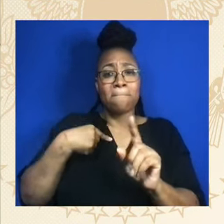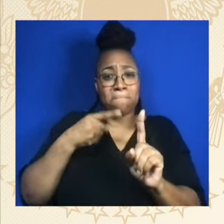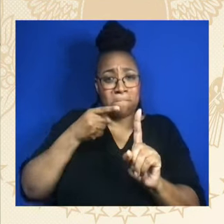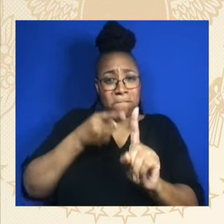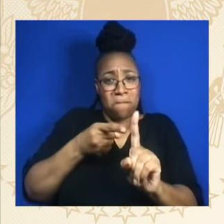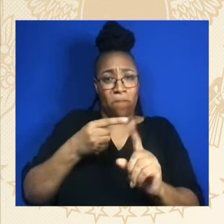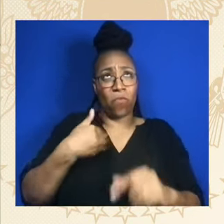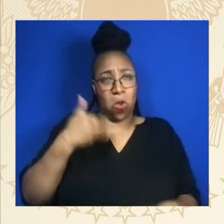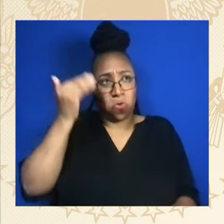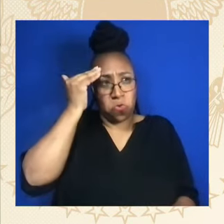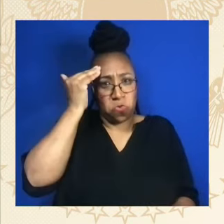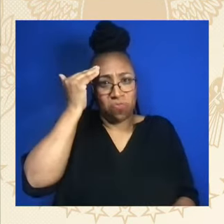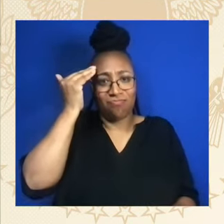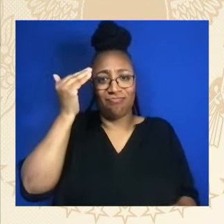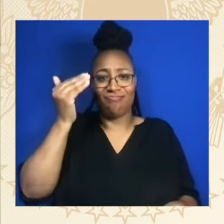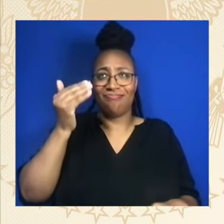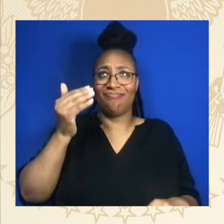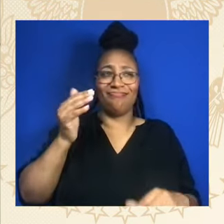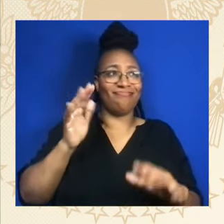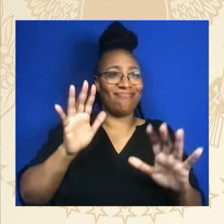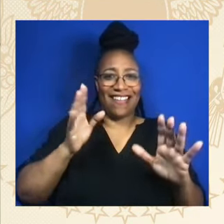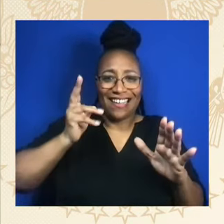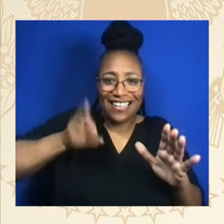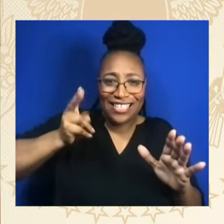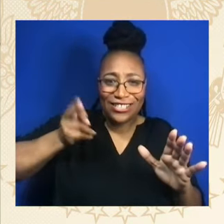thank the marching band of Virginia State University.